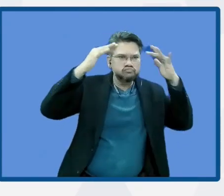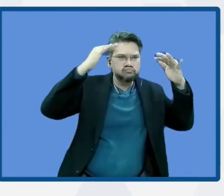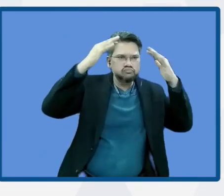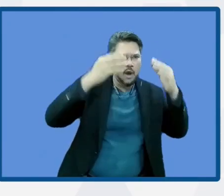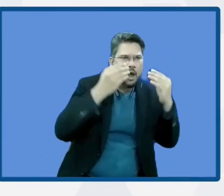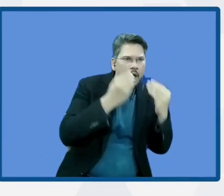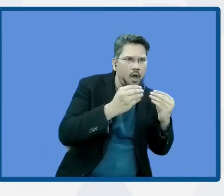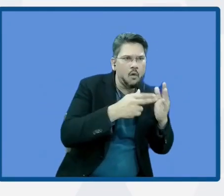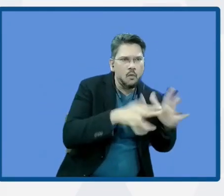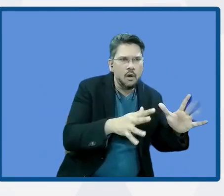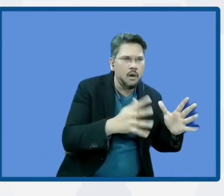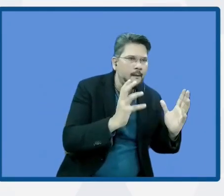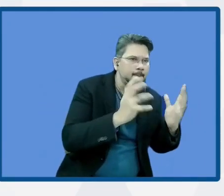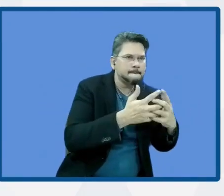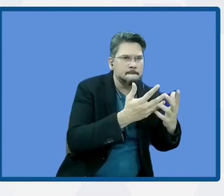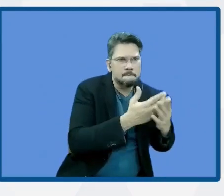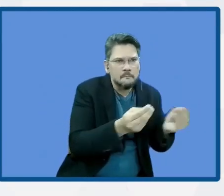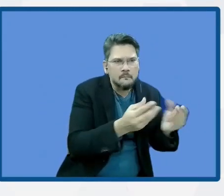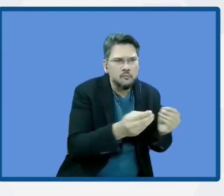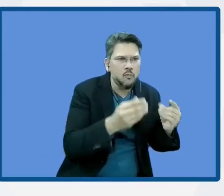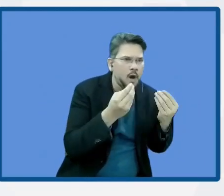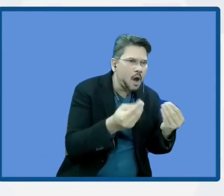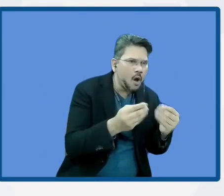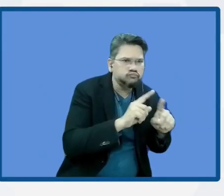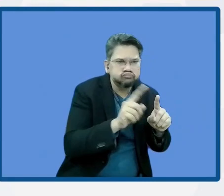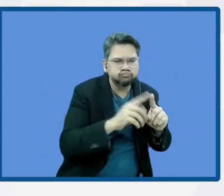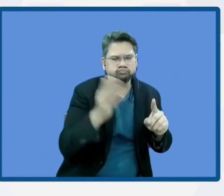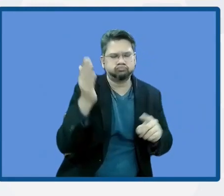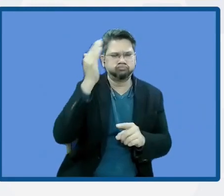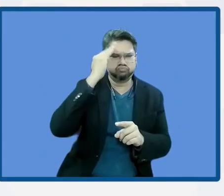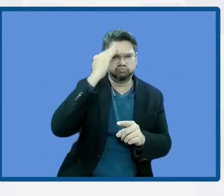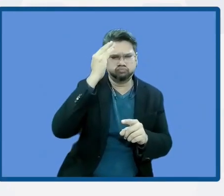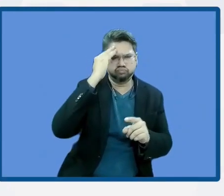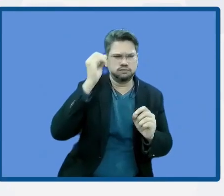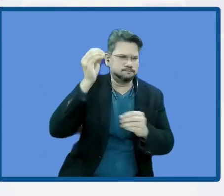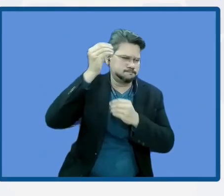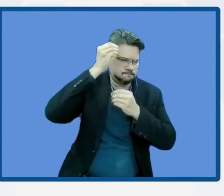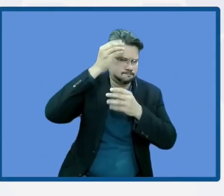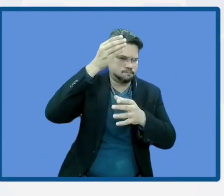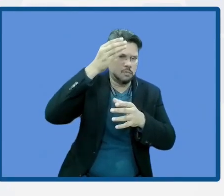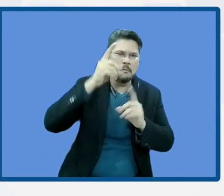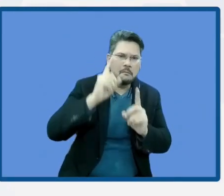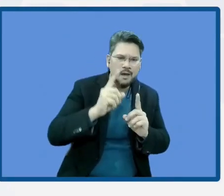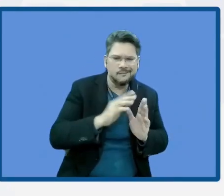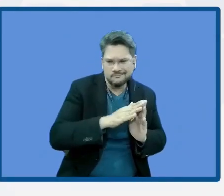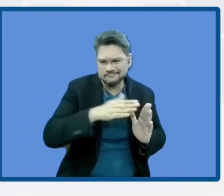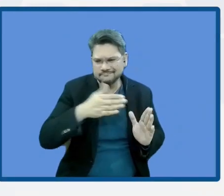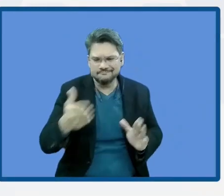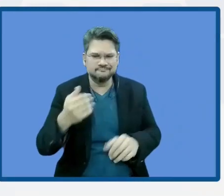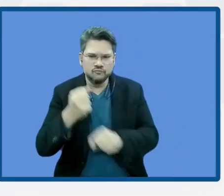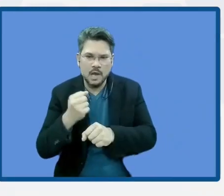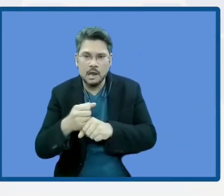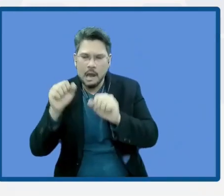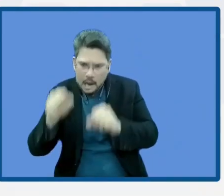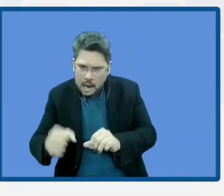of the ecosystems. We also need to prove to the government and different sectors that these solutions